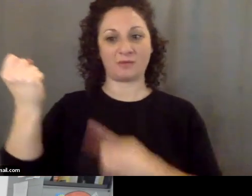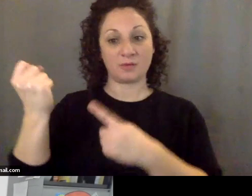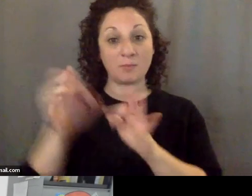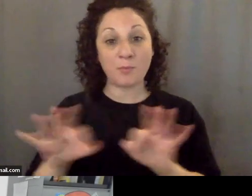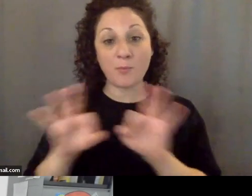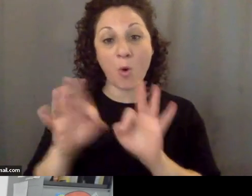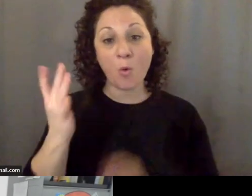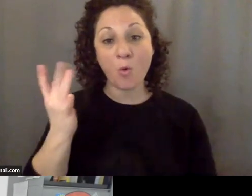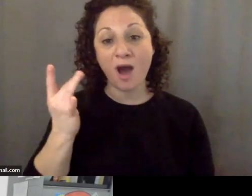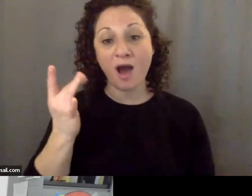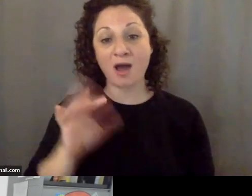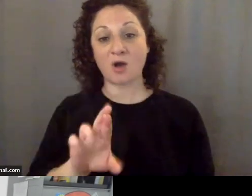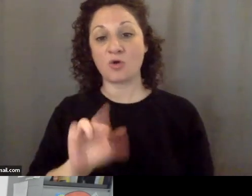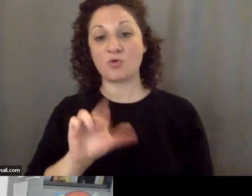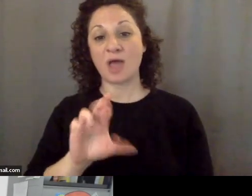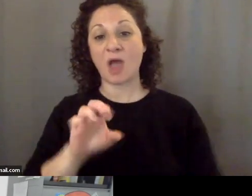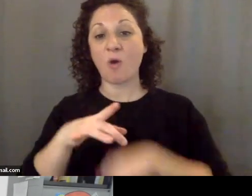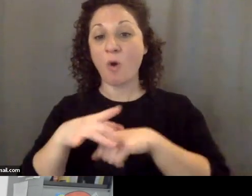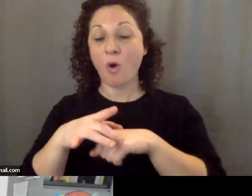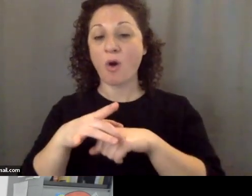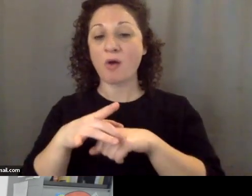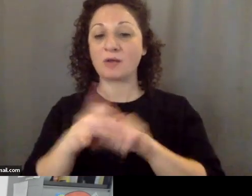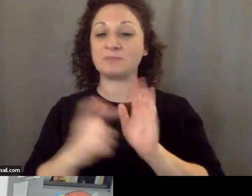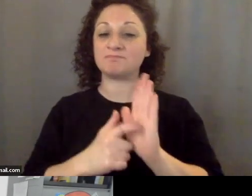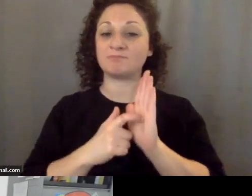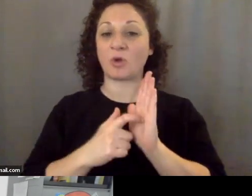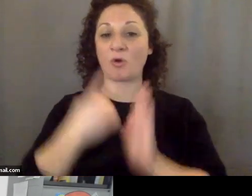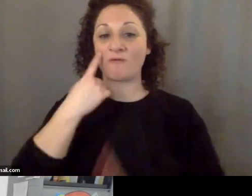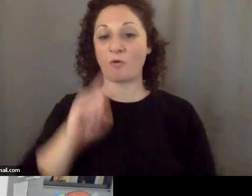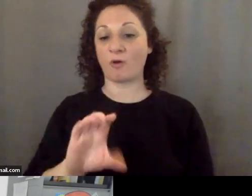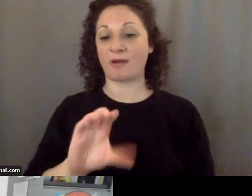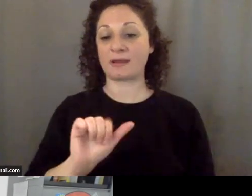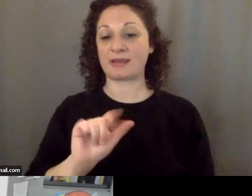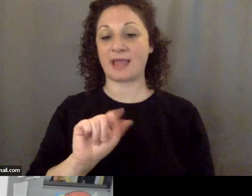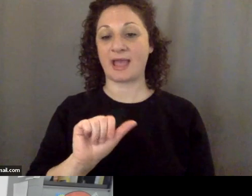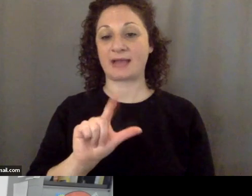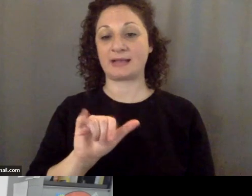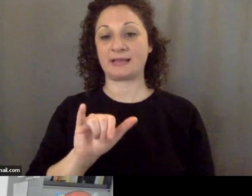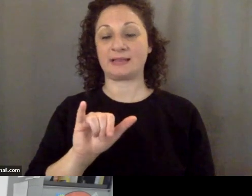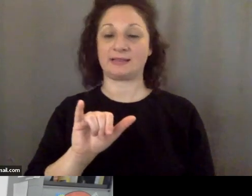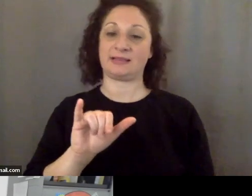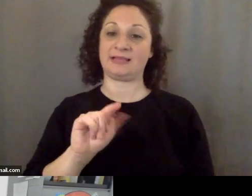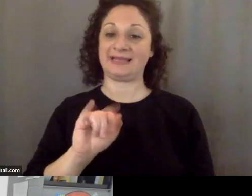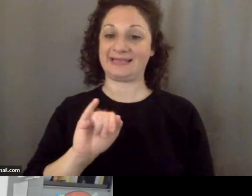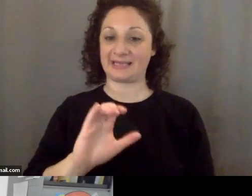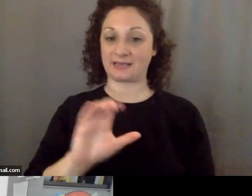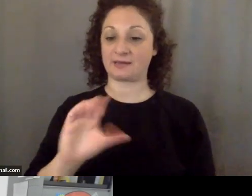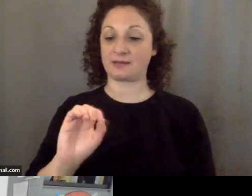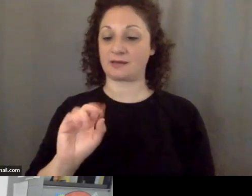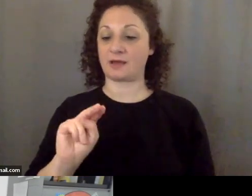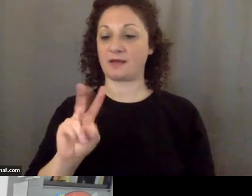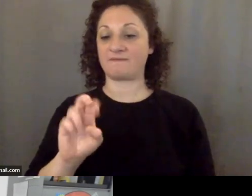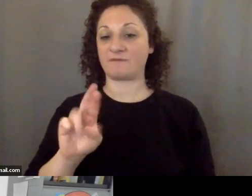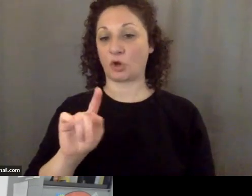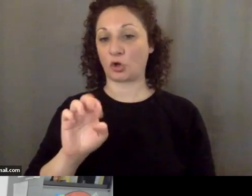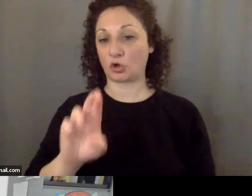necessary part of the catalytic converters in Japanese cars and as all know